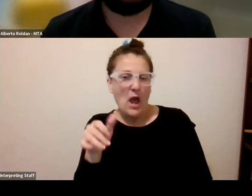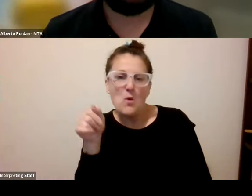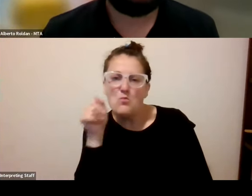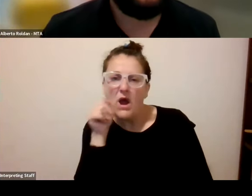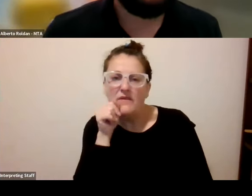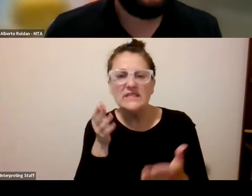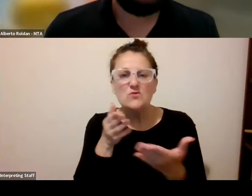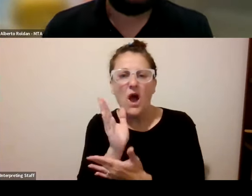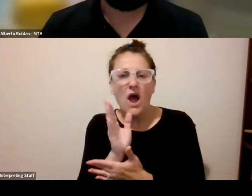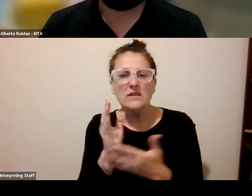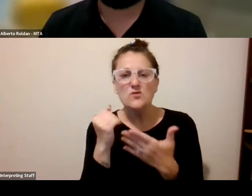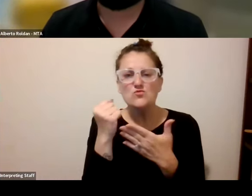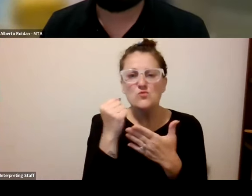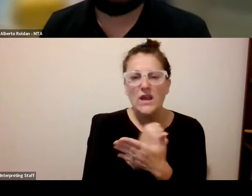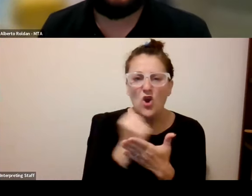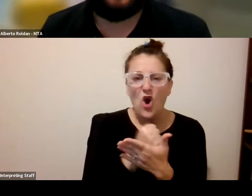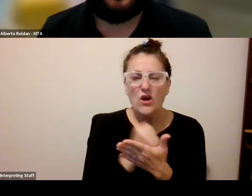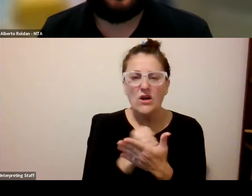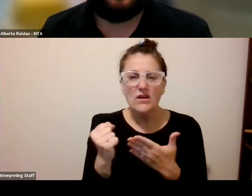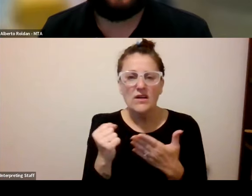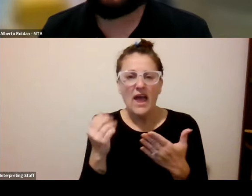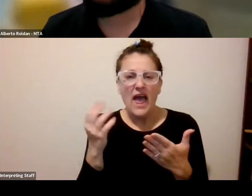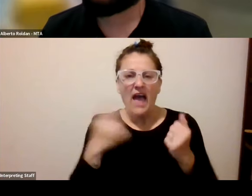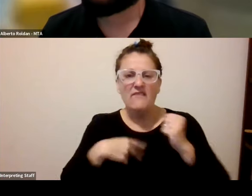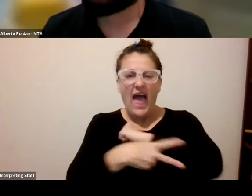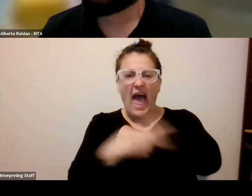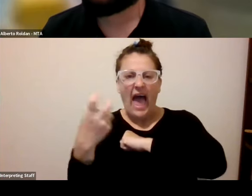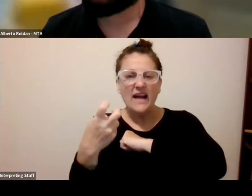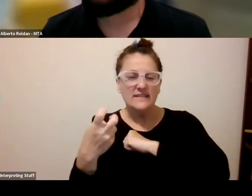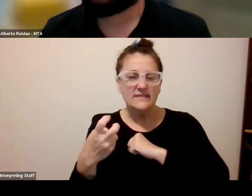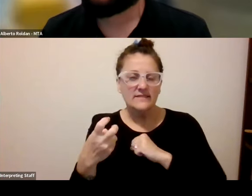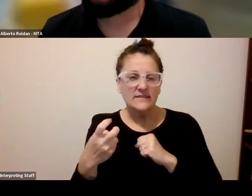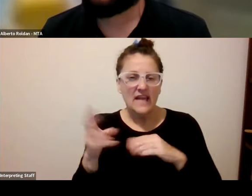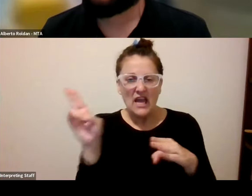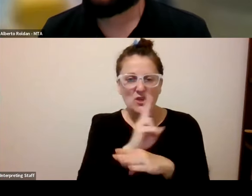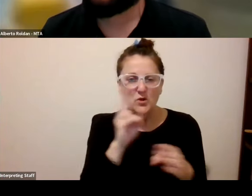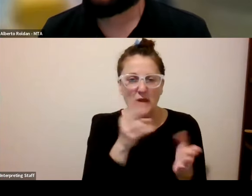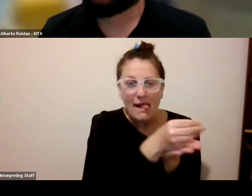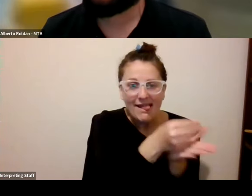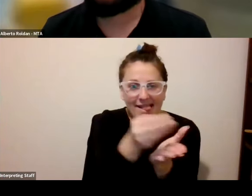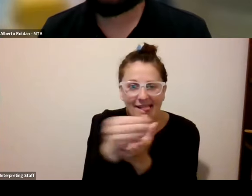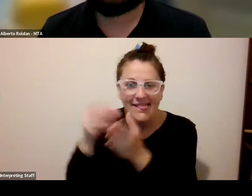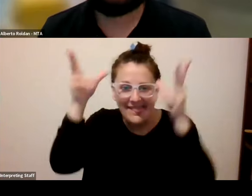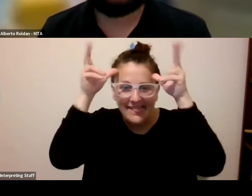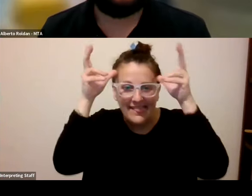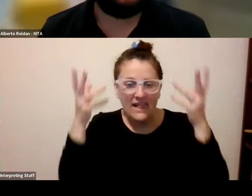credit cards and people having hacked their cards and use them for other purposes you know we've all had that experience where